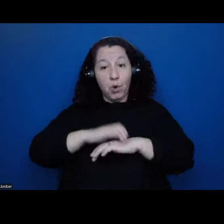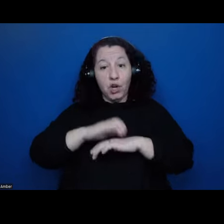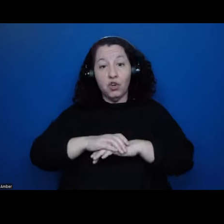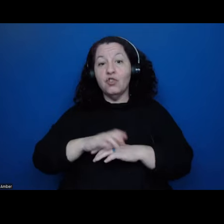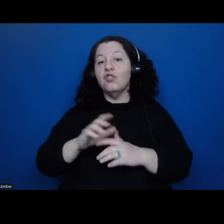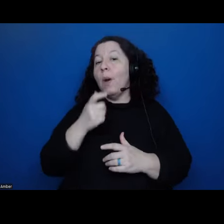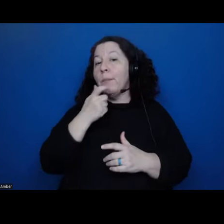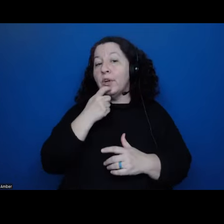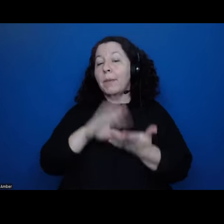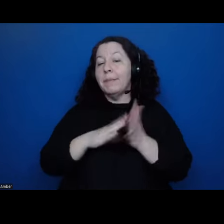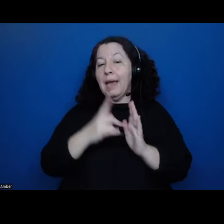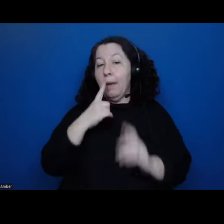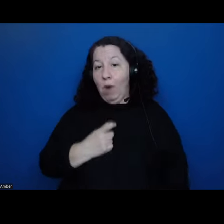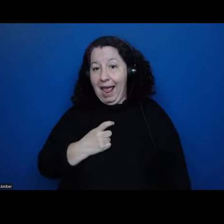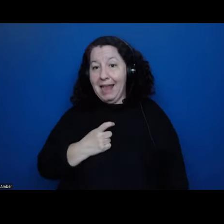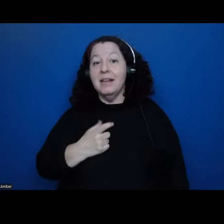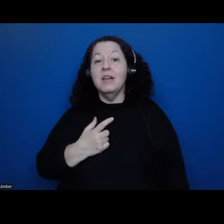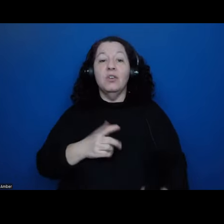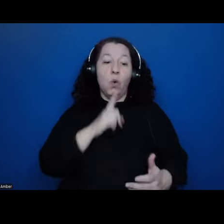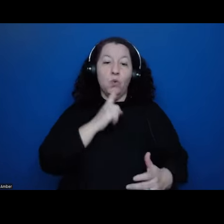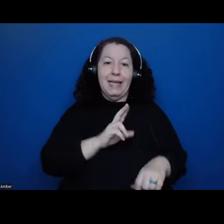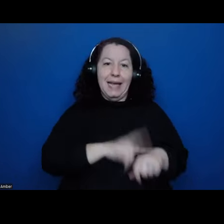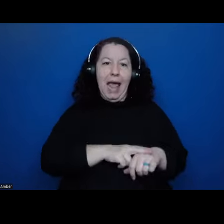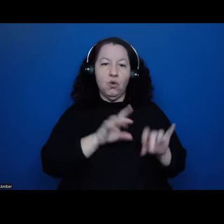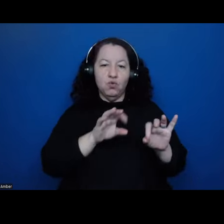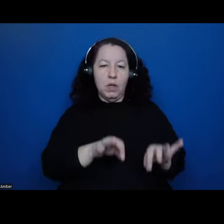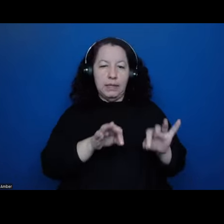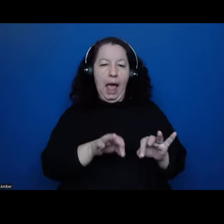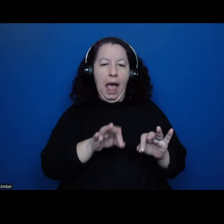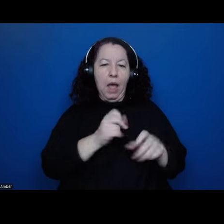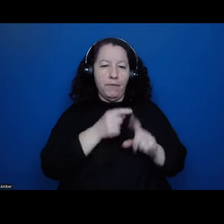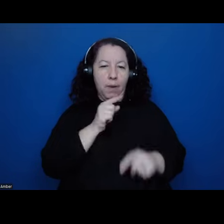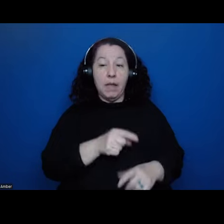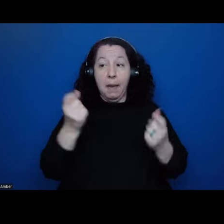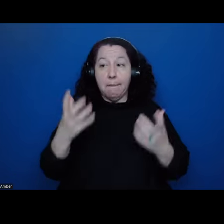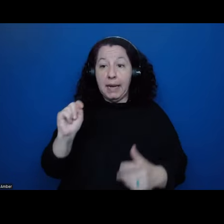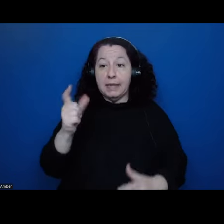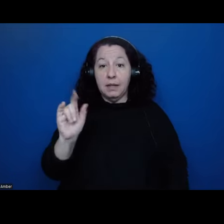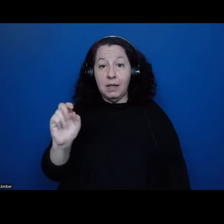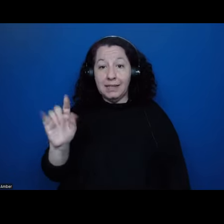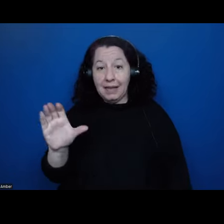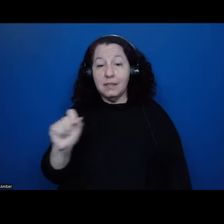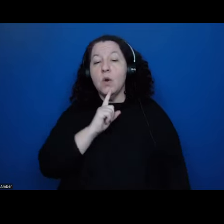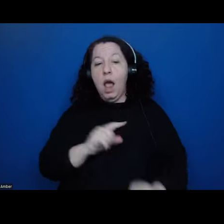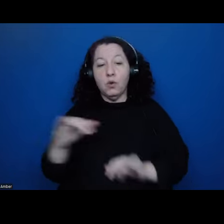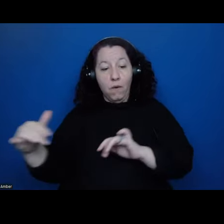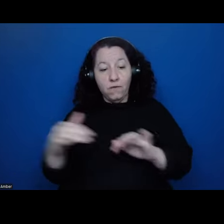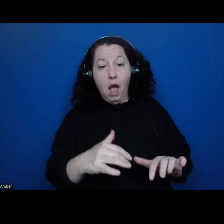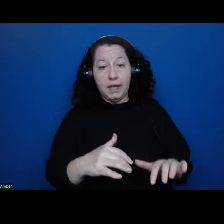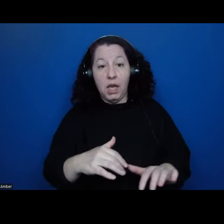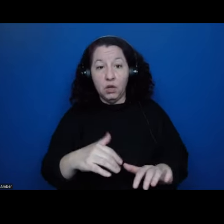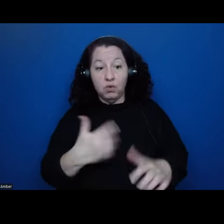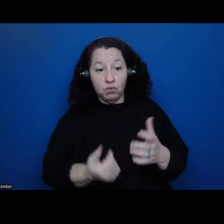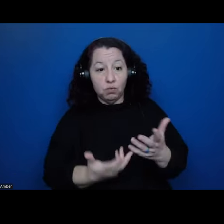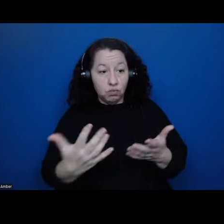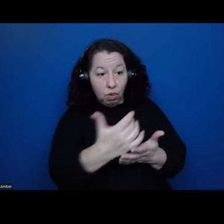of, of a, of a natural dye. And a lot of classical texts were flocking to cultivate cochineal because there is